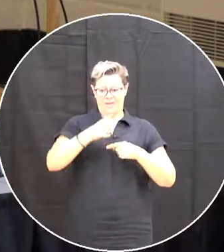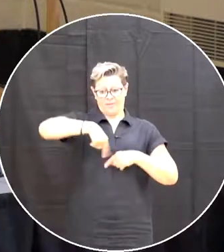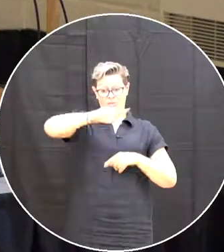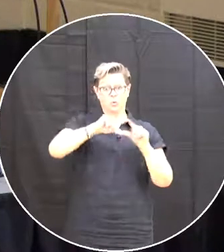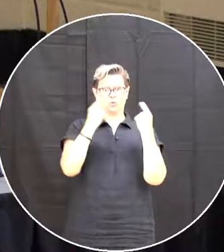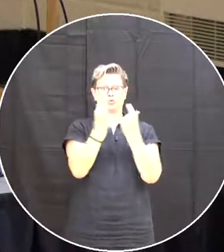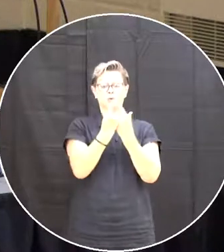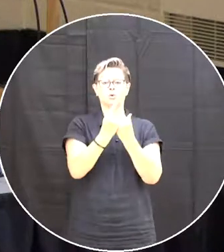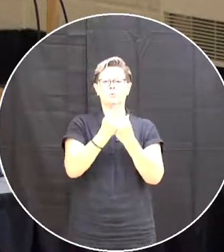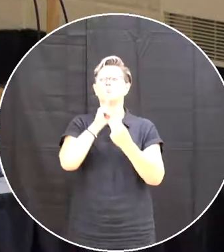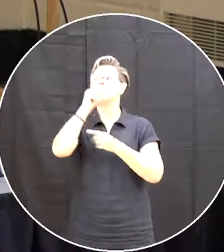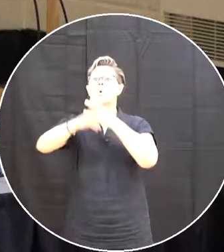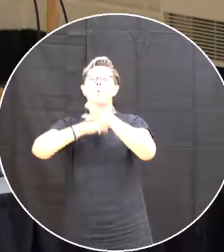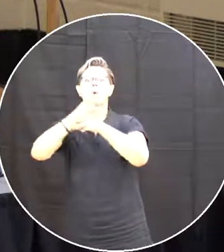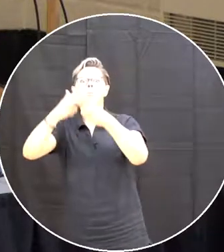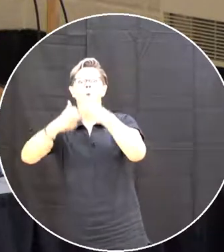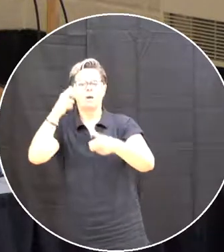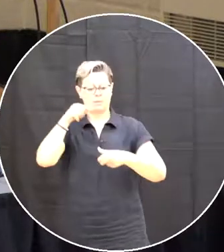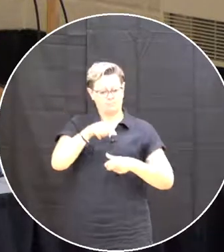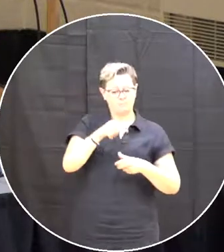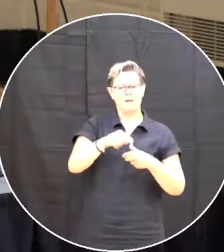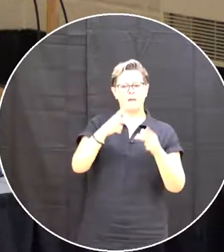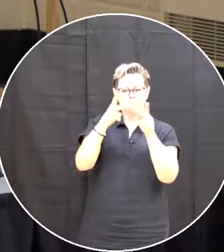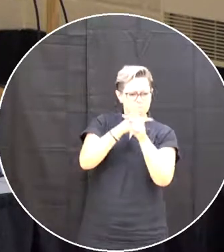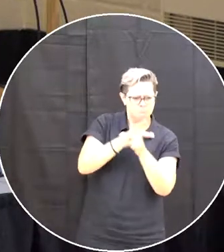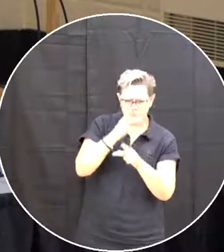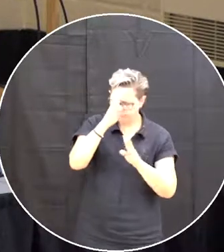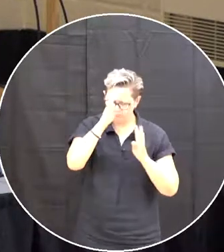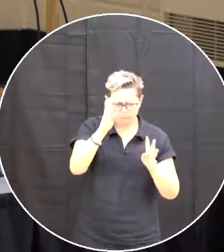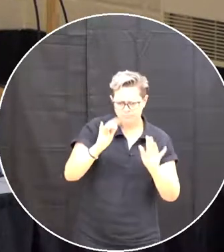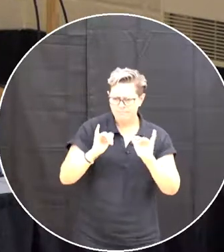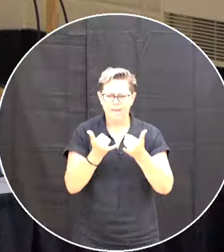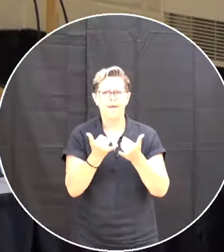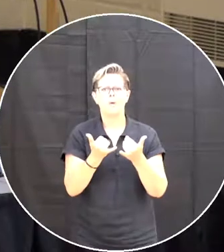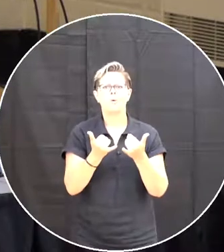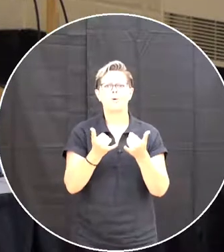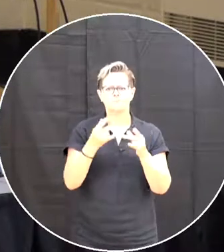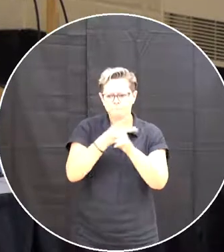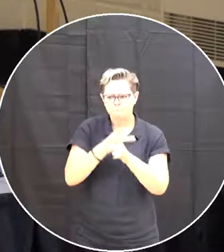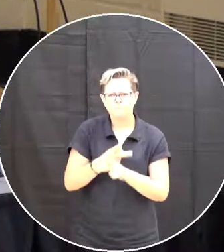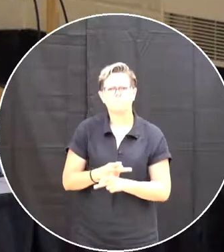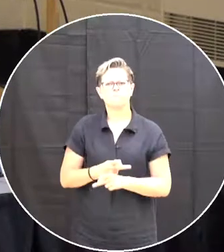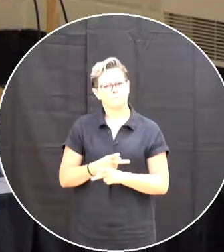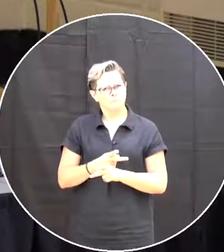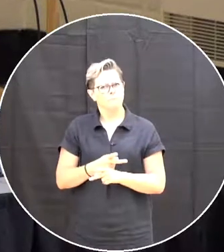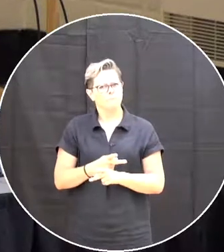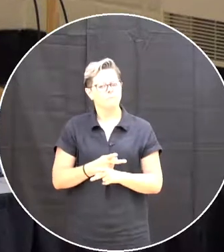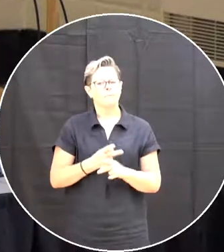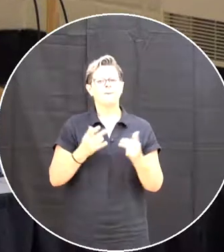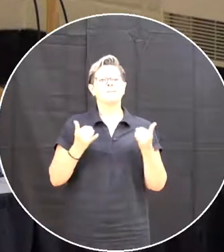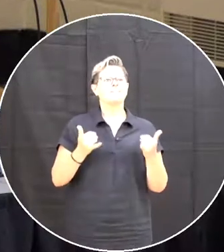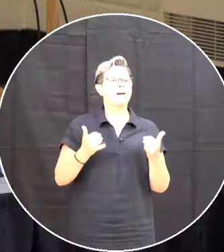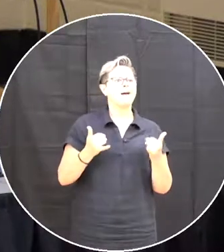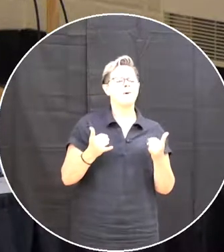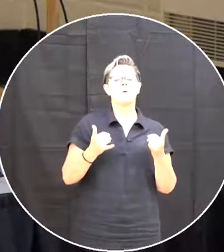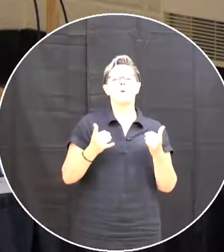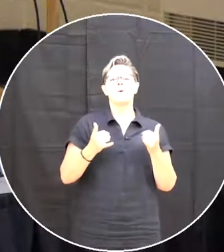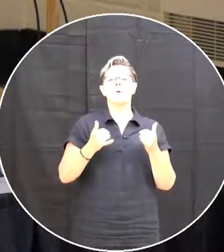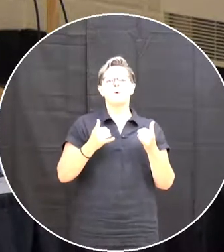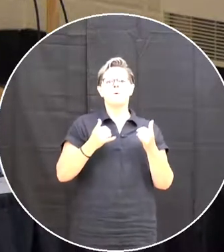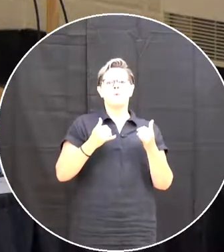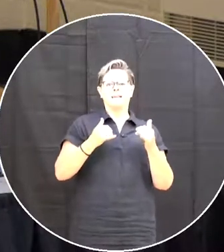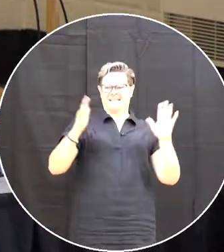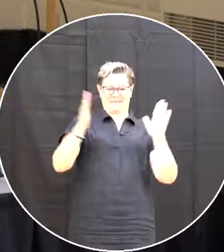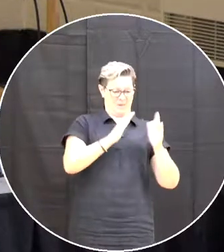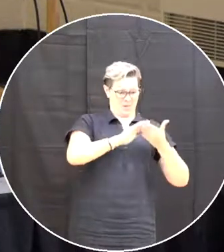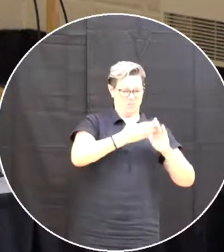problems Big Small In their community Uh This is something That a Carolyn Bennett Can lead In Small